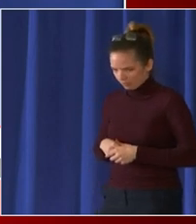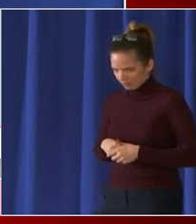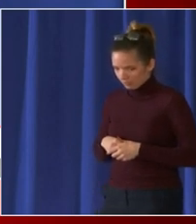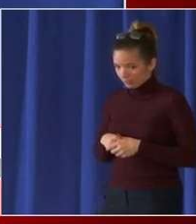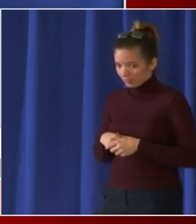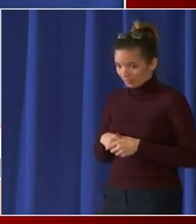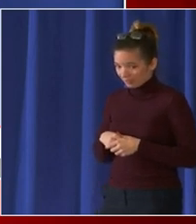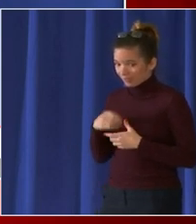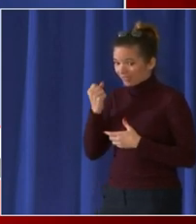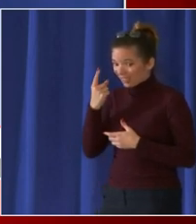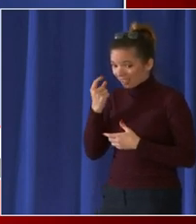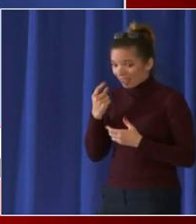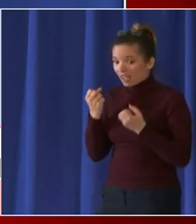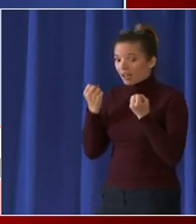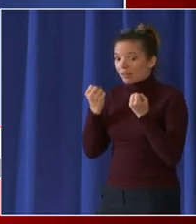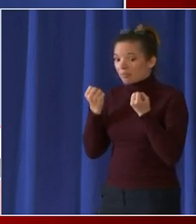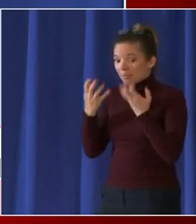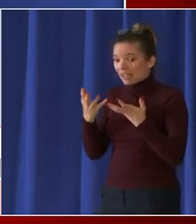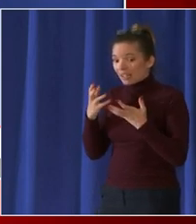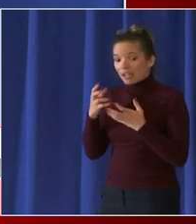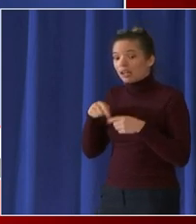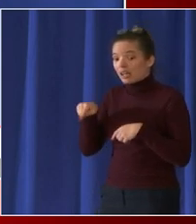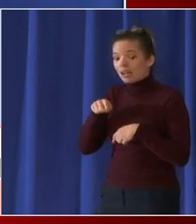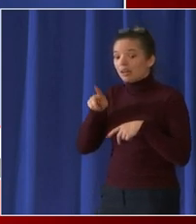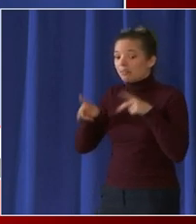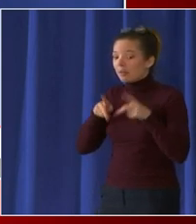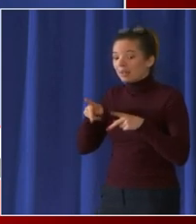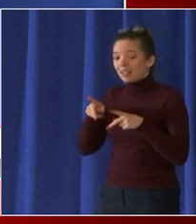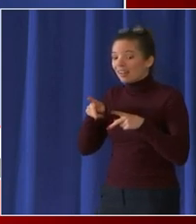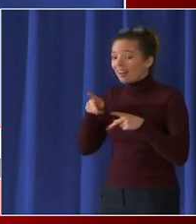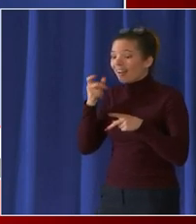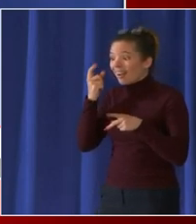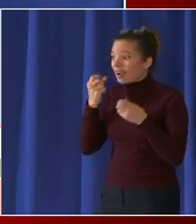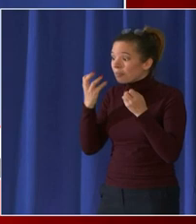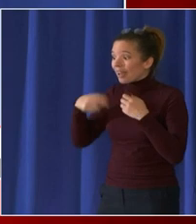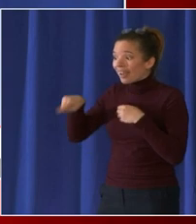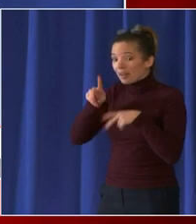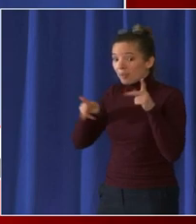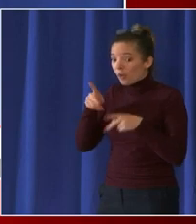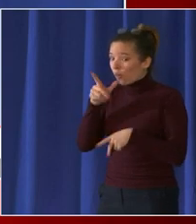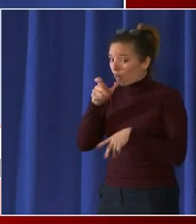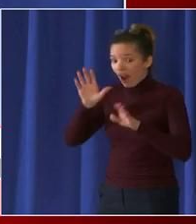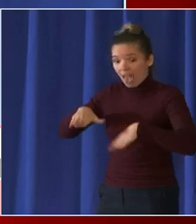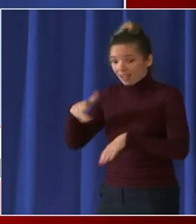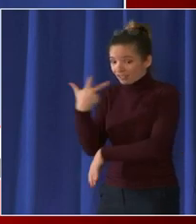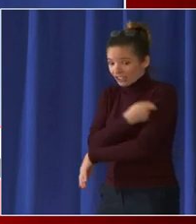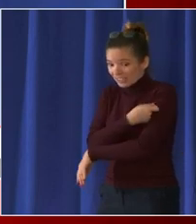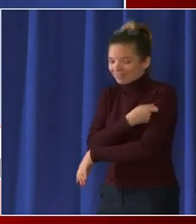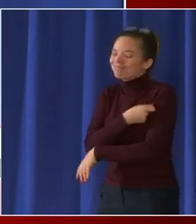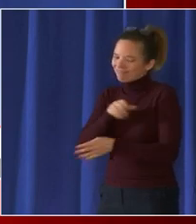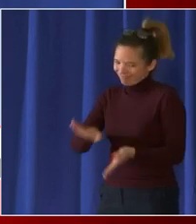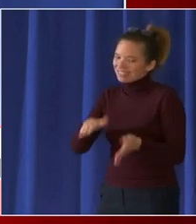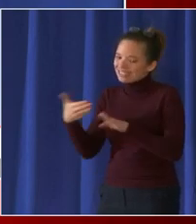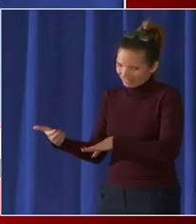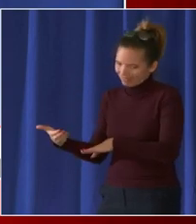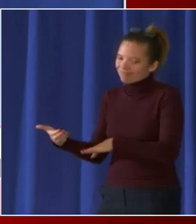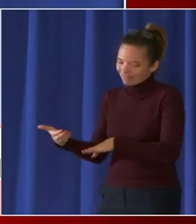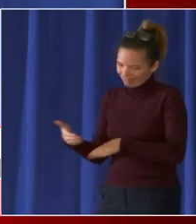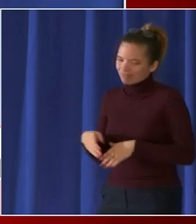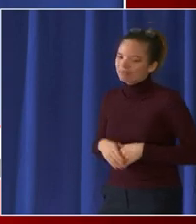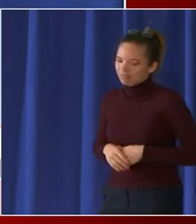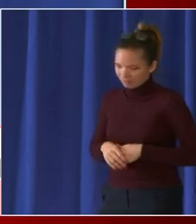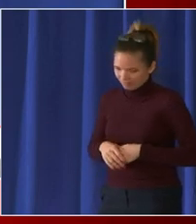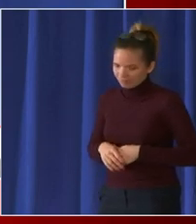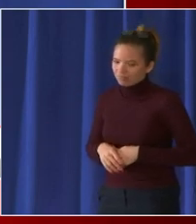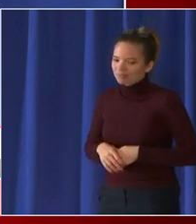vaccinated people uh ending up in the icus are dying uh if they if they have been fully vaccinated and it's so important right now to make sure that